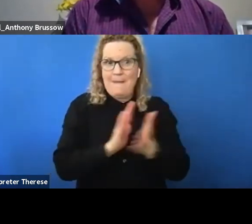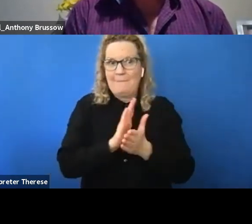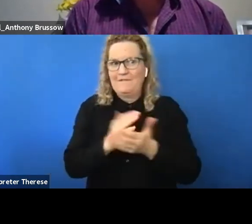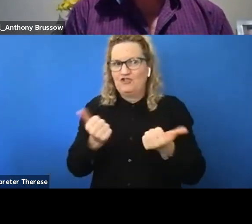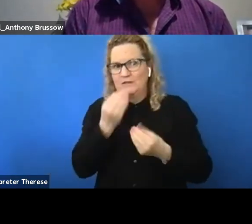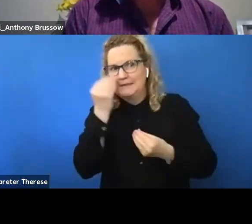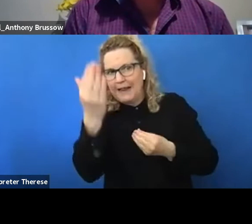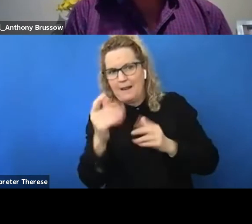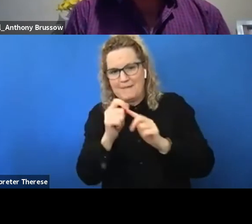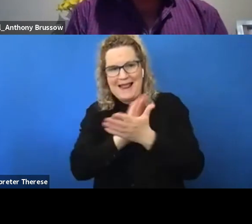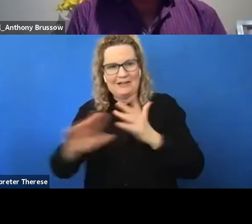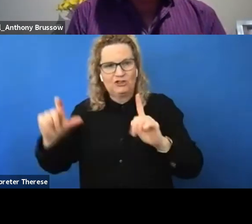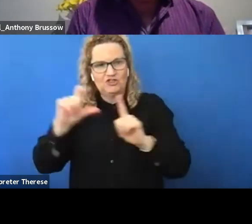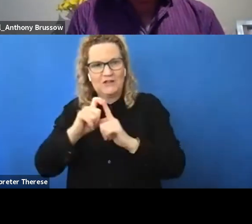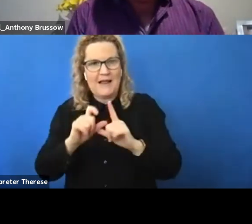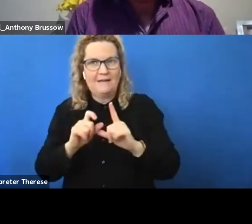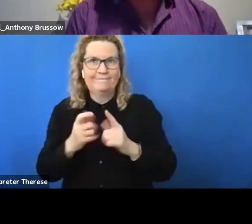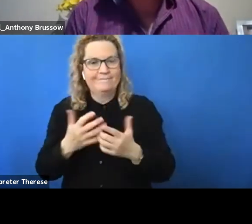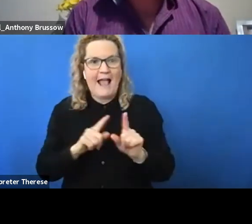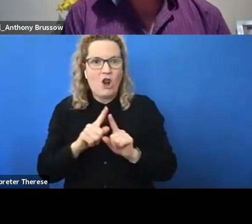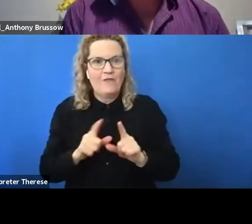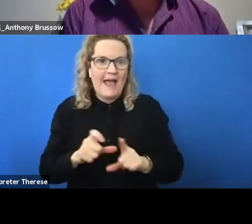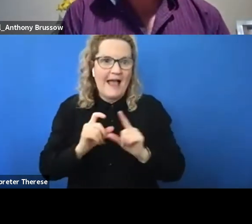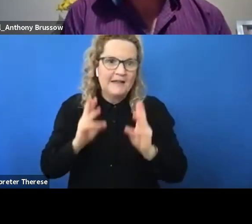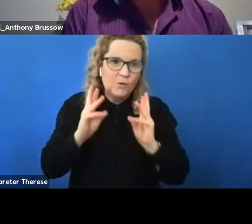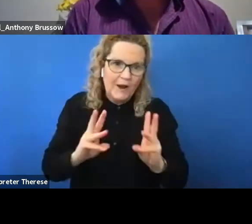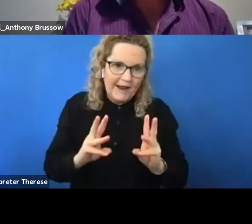that was definitely something I learned the hard way the first time around.